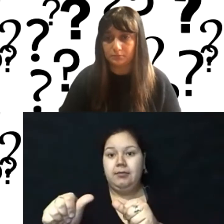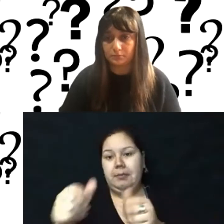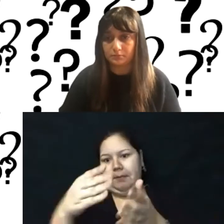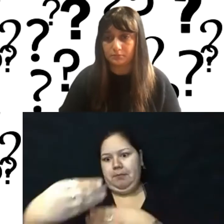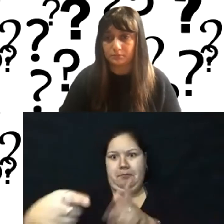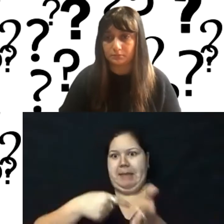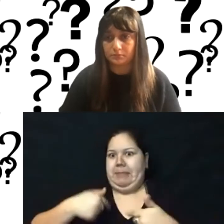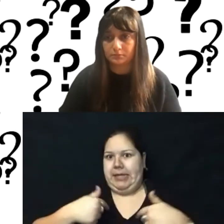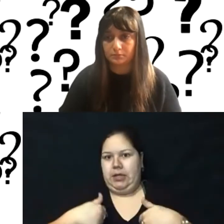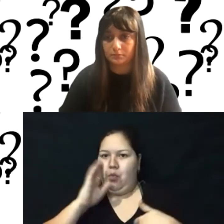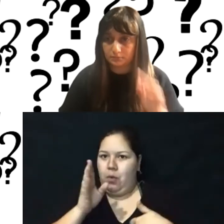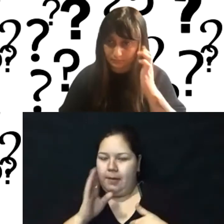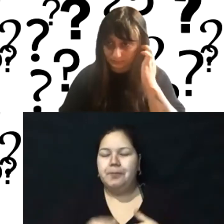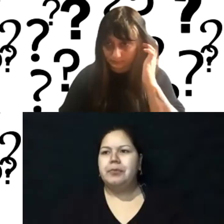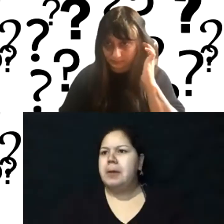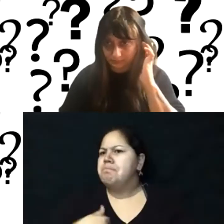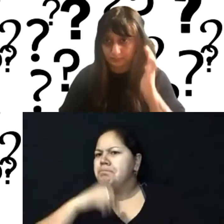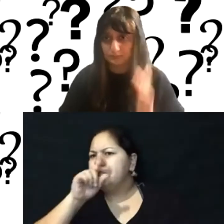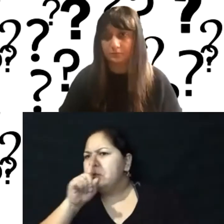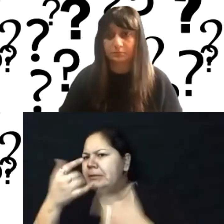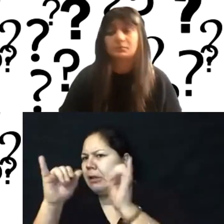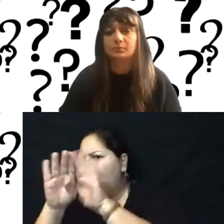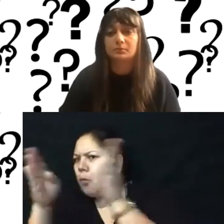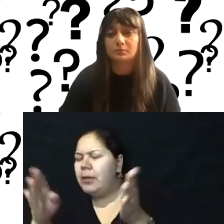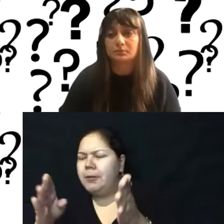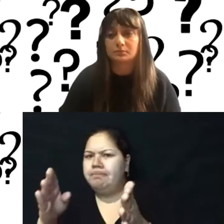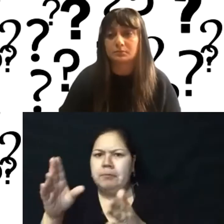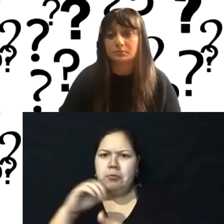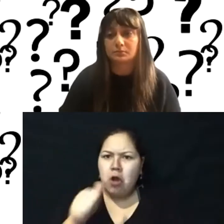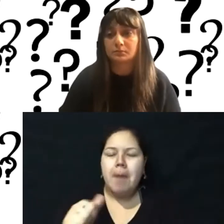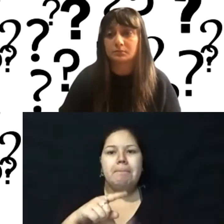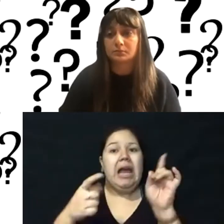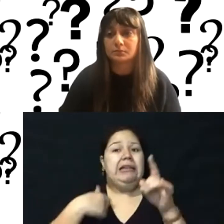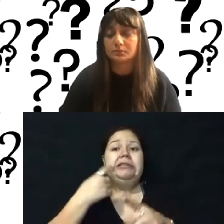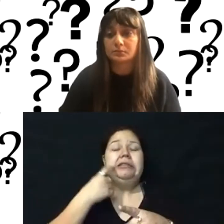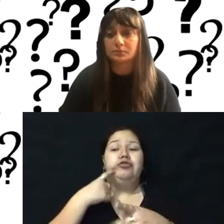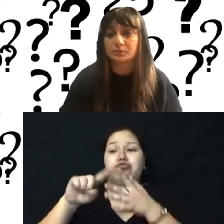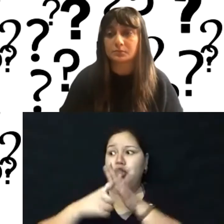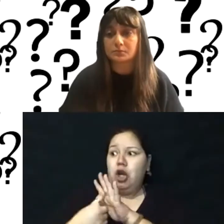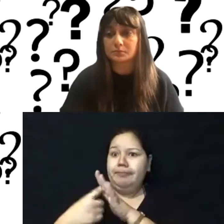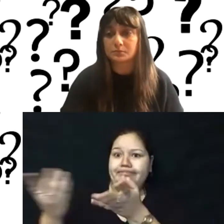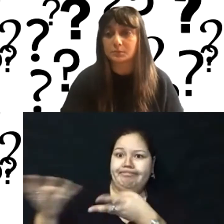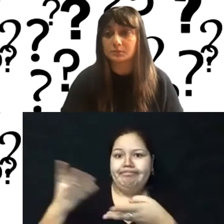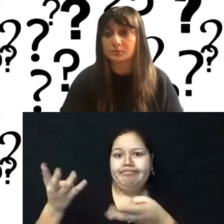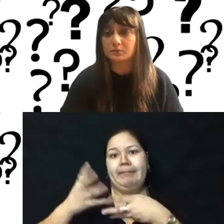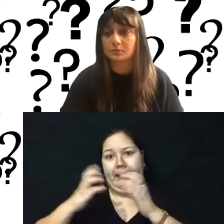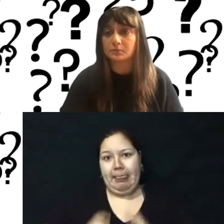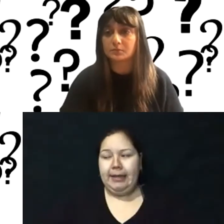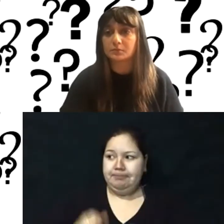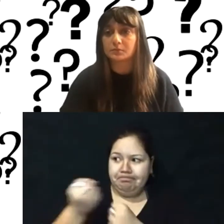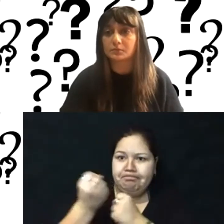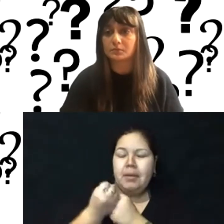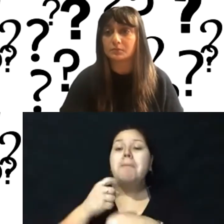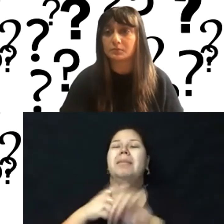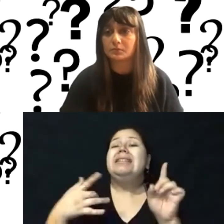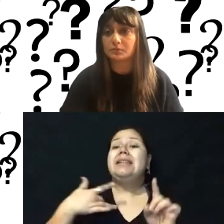Um, so I, I don't know whether that program is still open or not, but I know that I've just started receiving clients from that, but typically my coaching works in